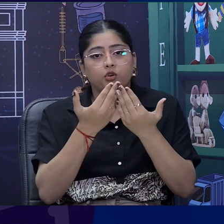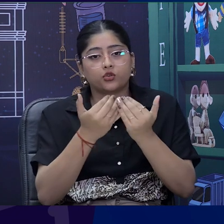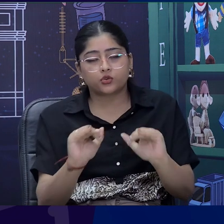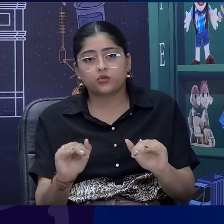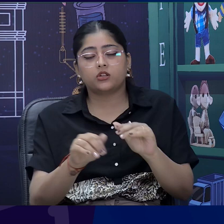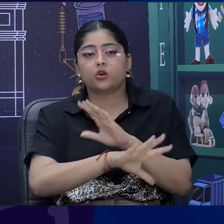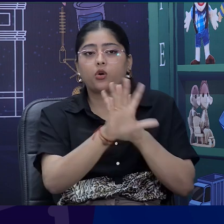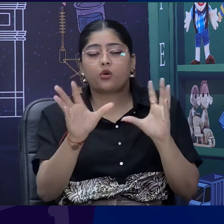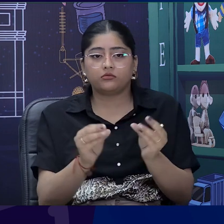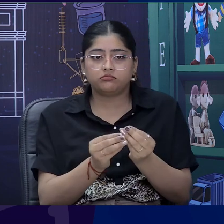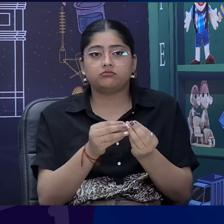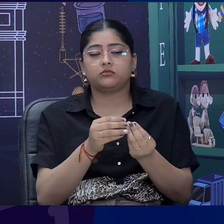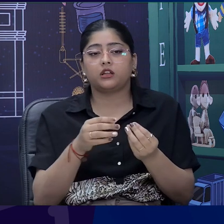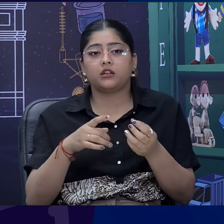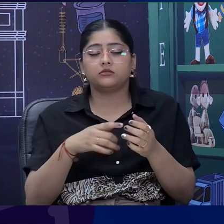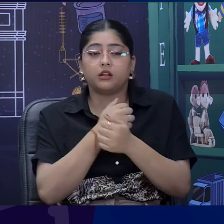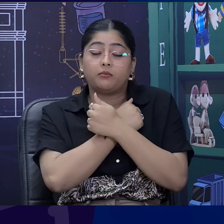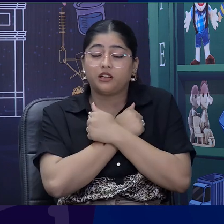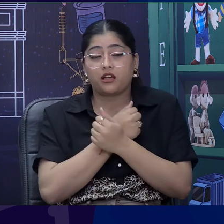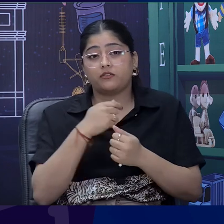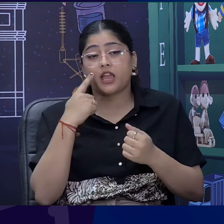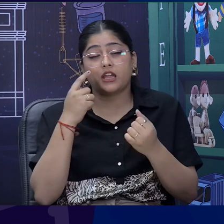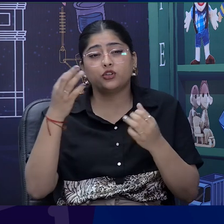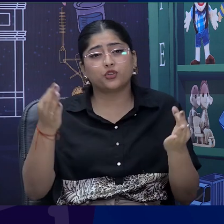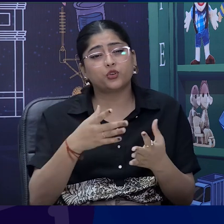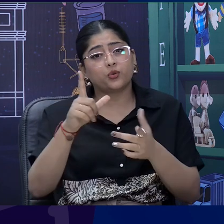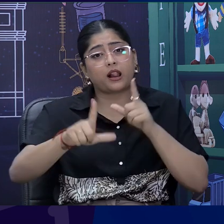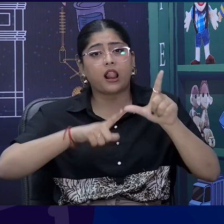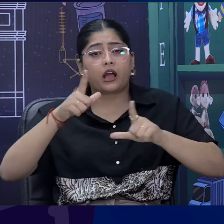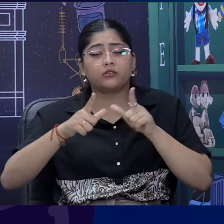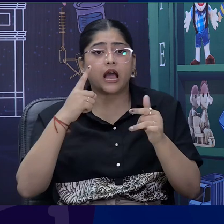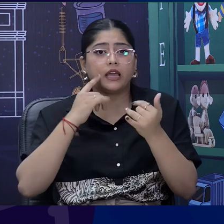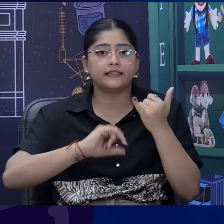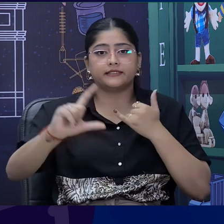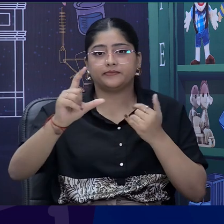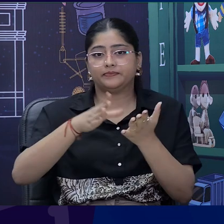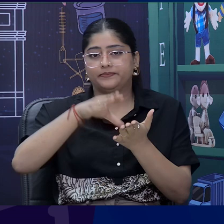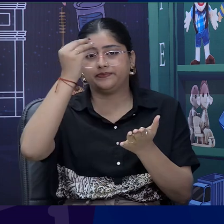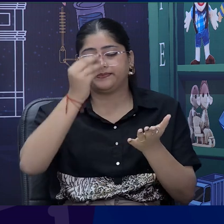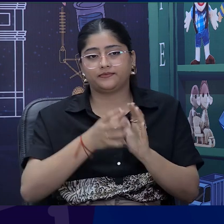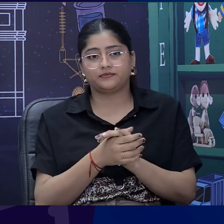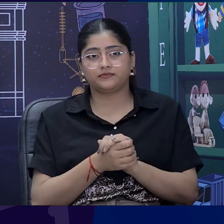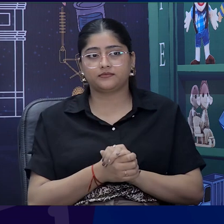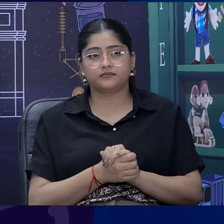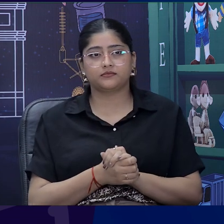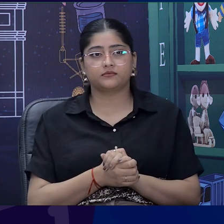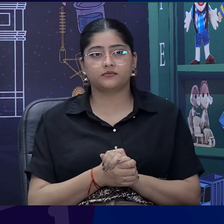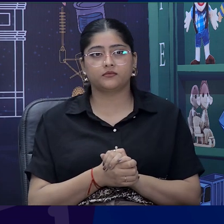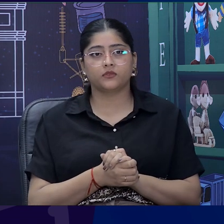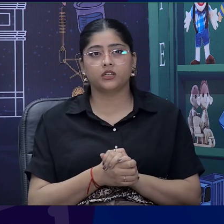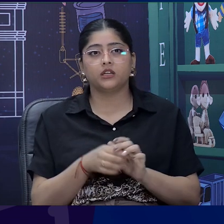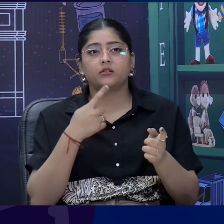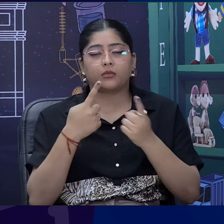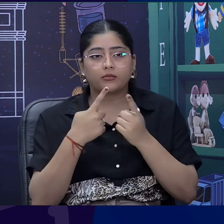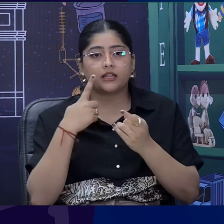will love to learn this new sign language. So, all children in the class will be happy to talk in